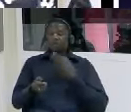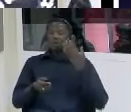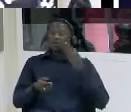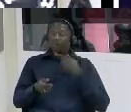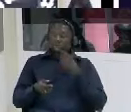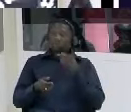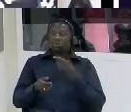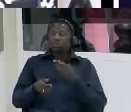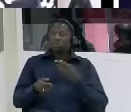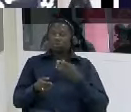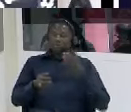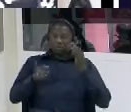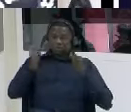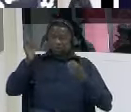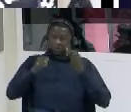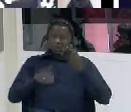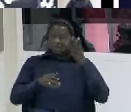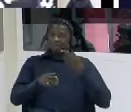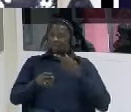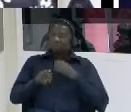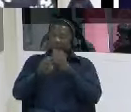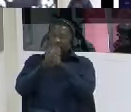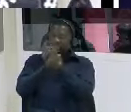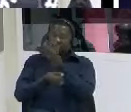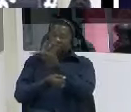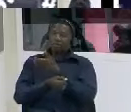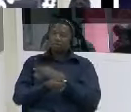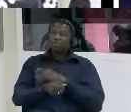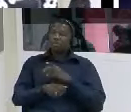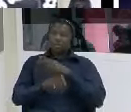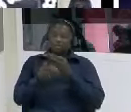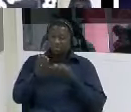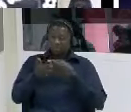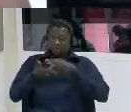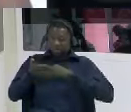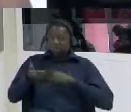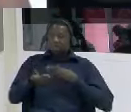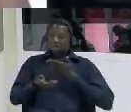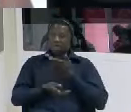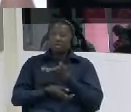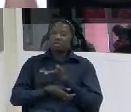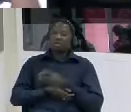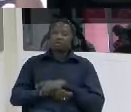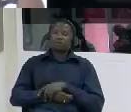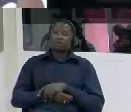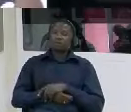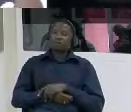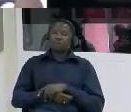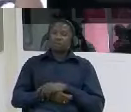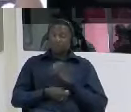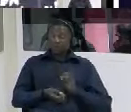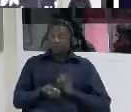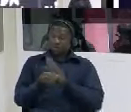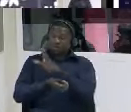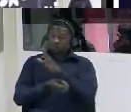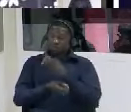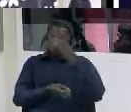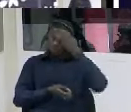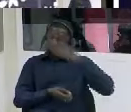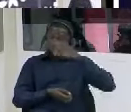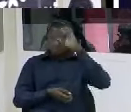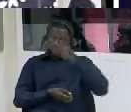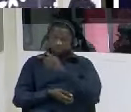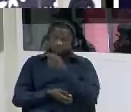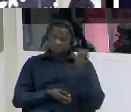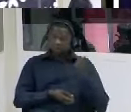jailed this are the record i have okay have you provided this to the commission yes madam council